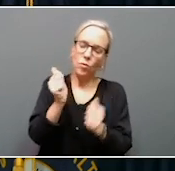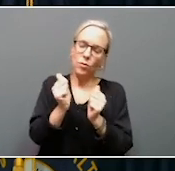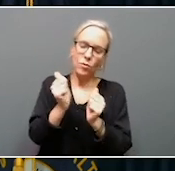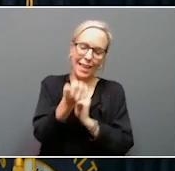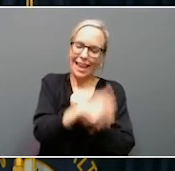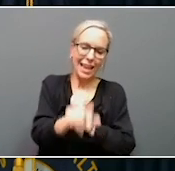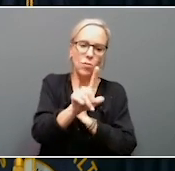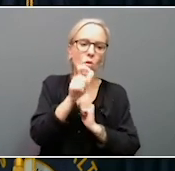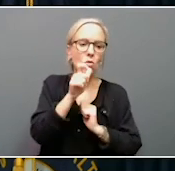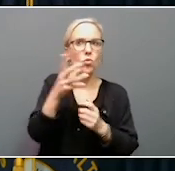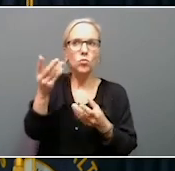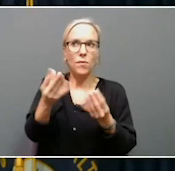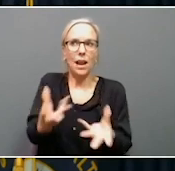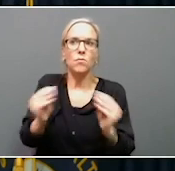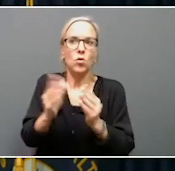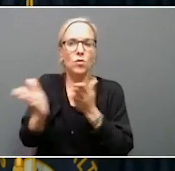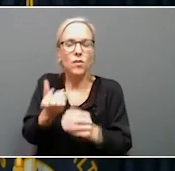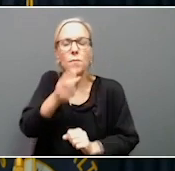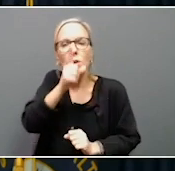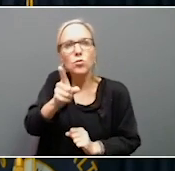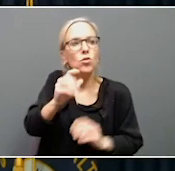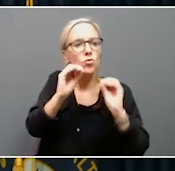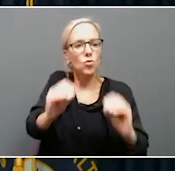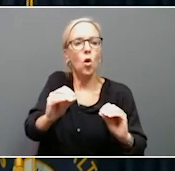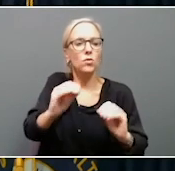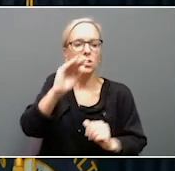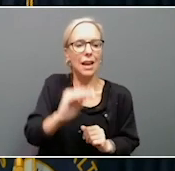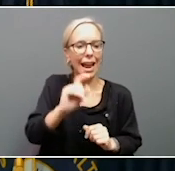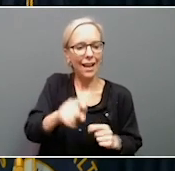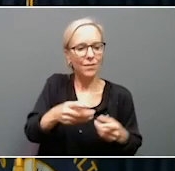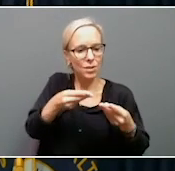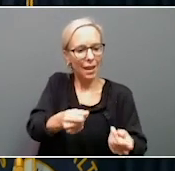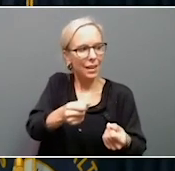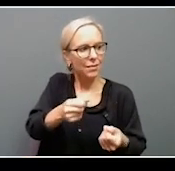more services, to try to make sure that, you know, no child ever has to spend one of those nights.